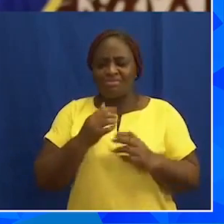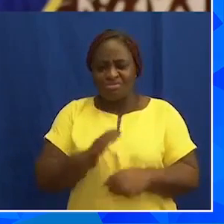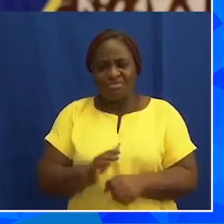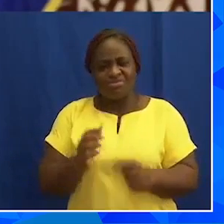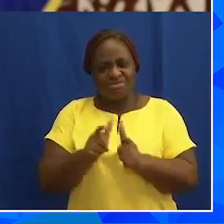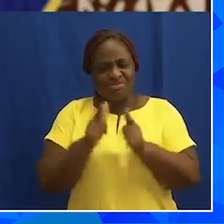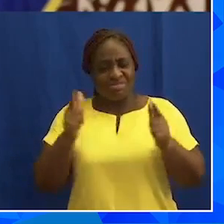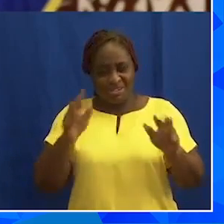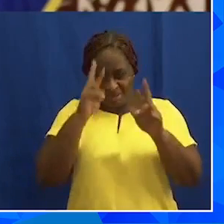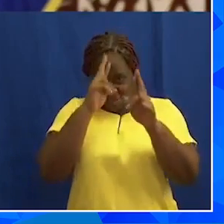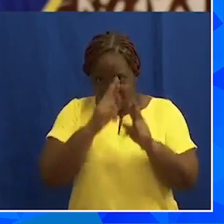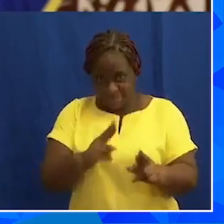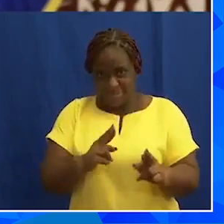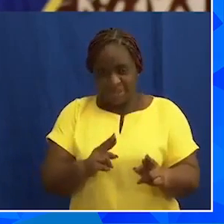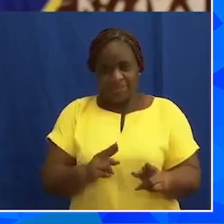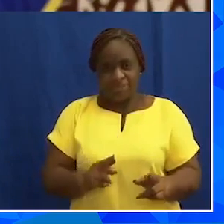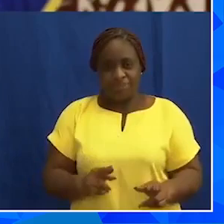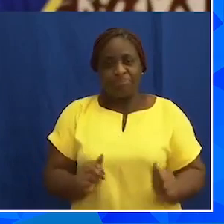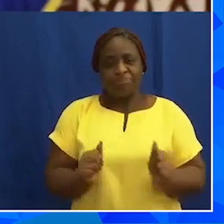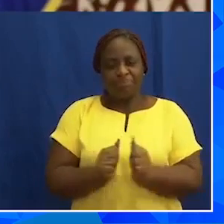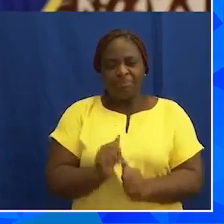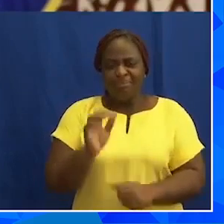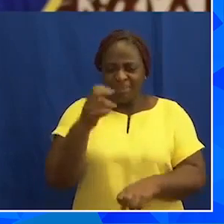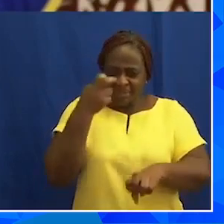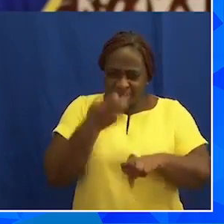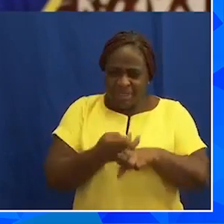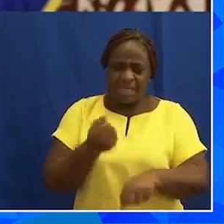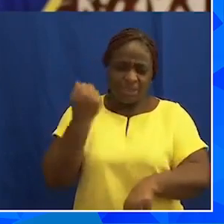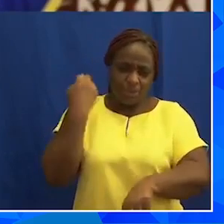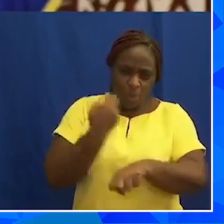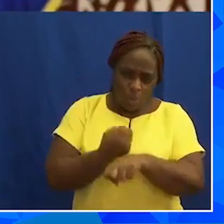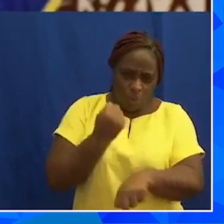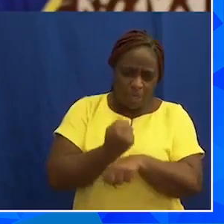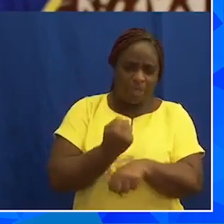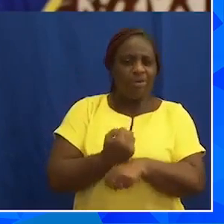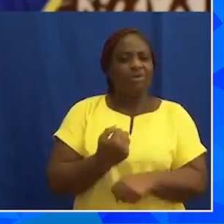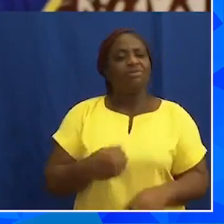for the ingenuity and hard work of our traders,